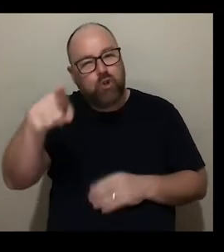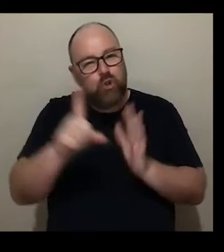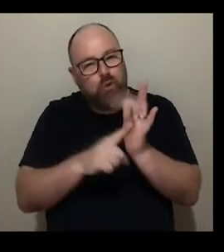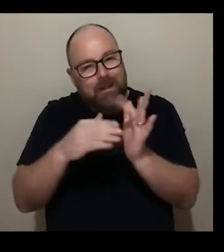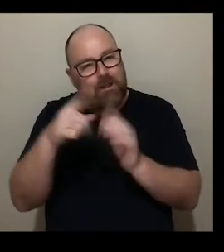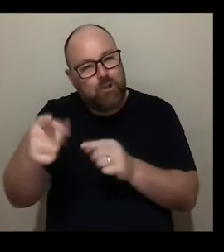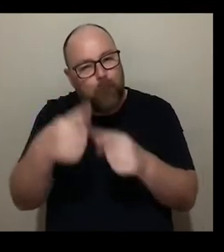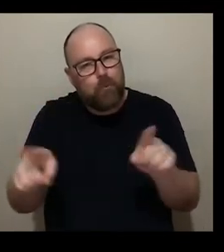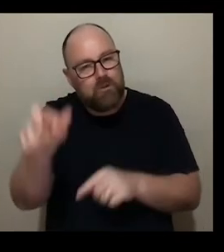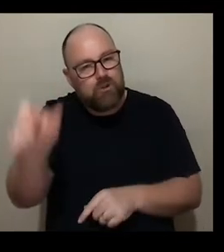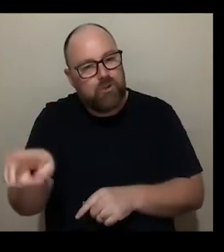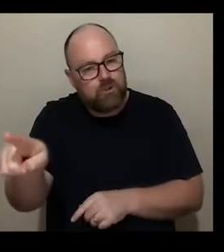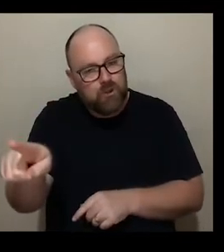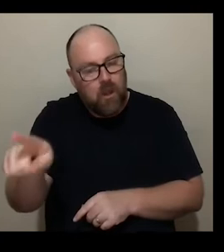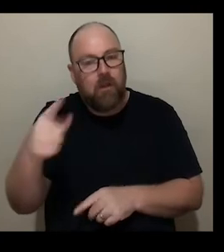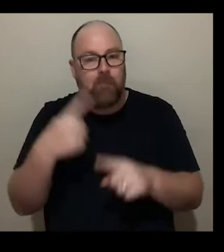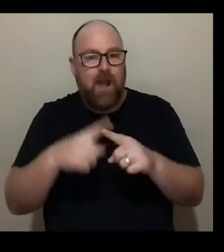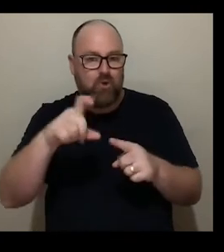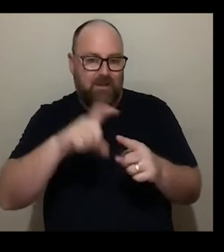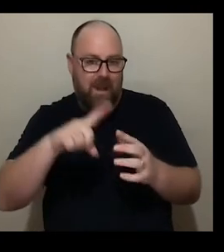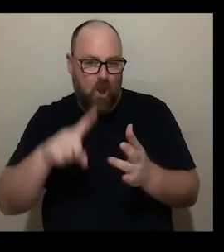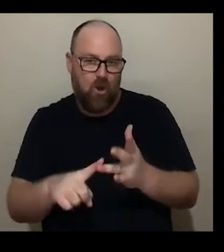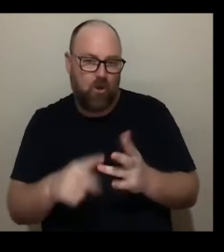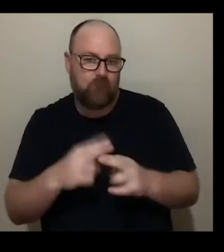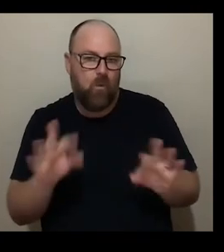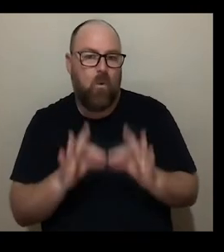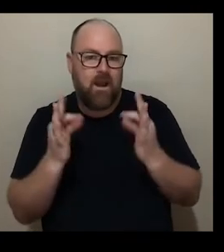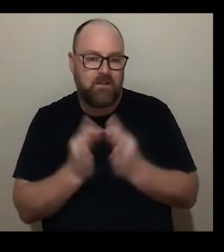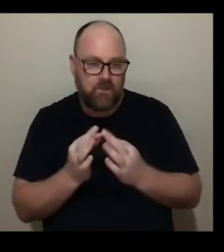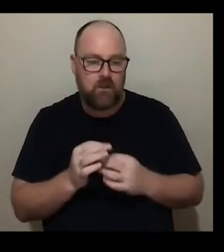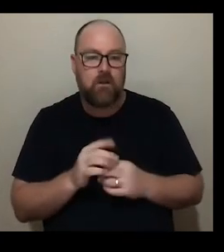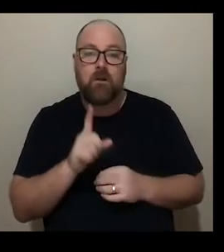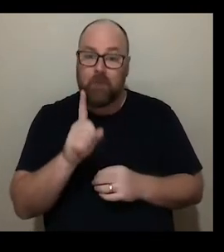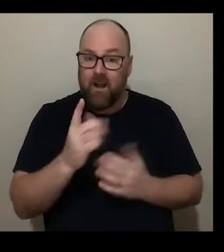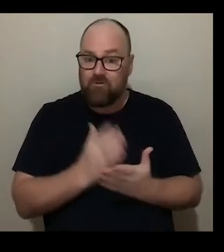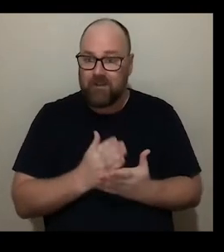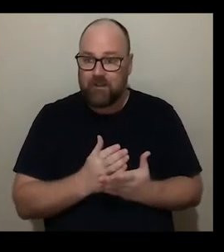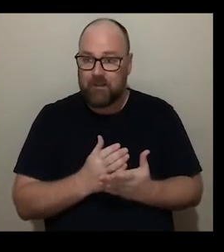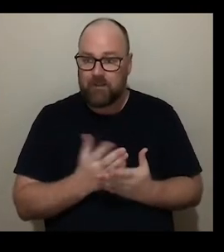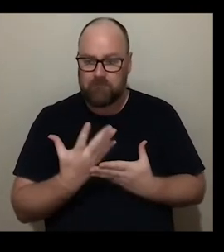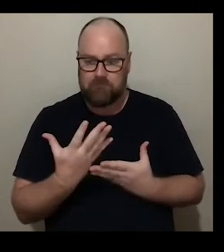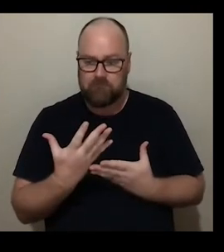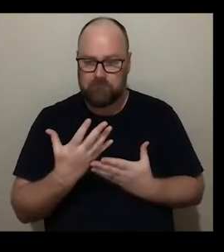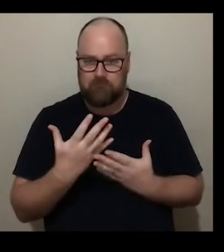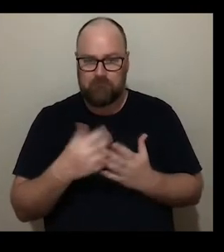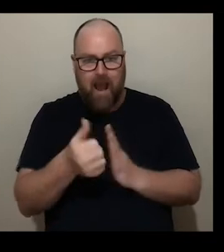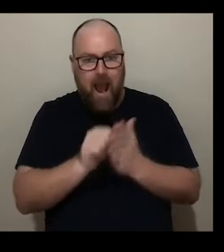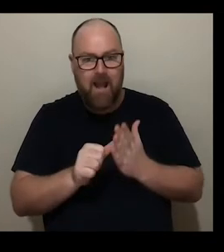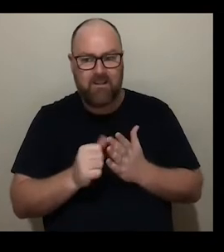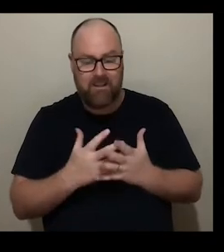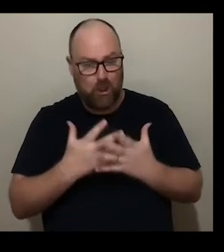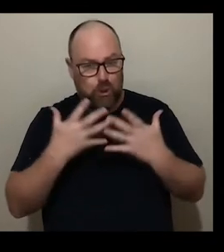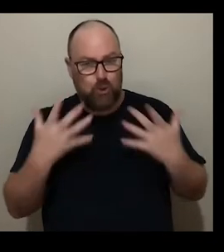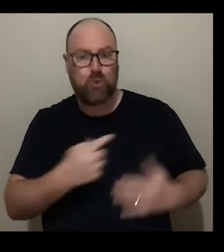have the role you have as a CEO for an organization but it is being an artist is a massive